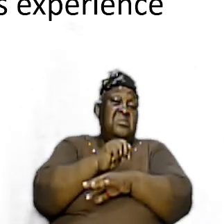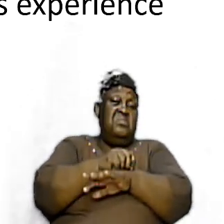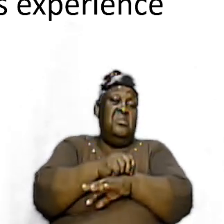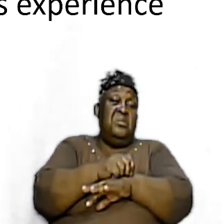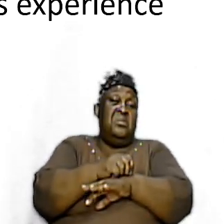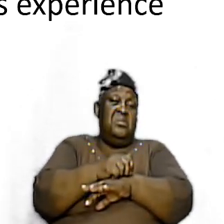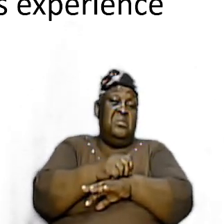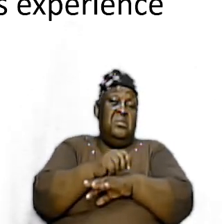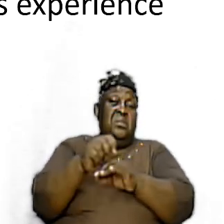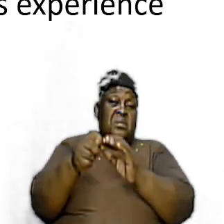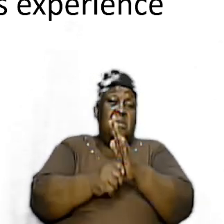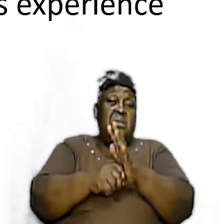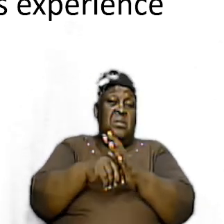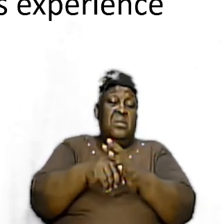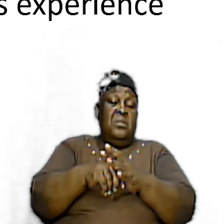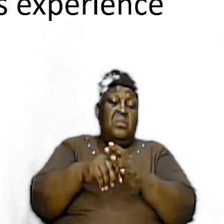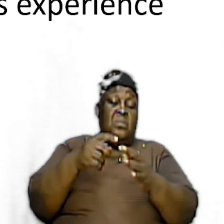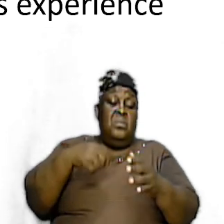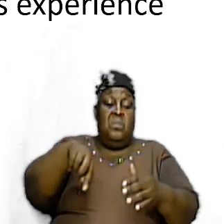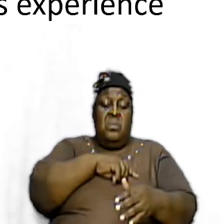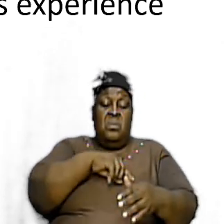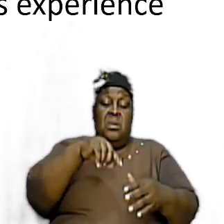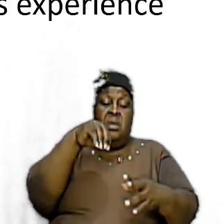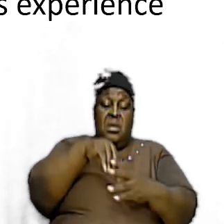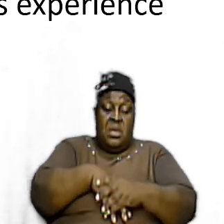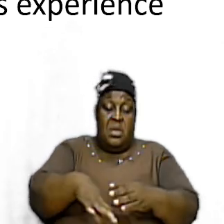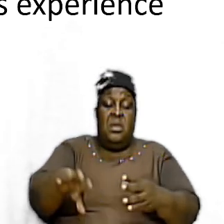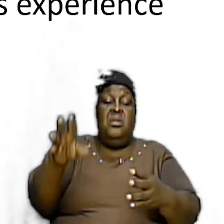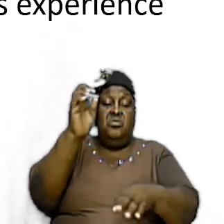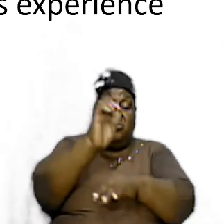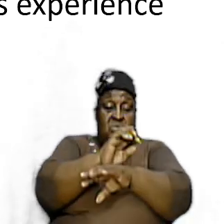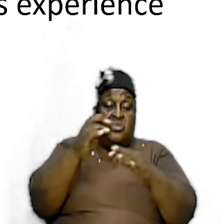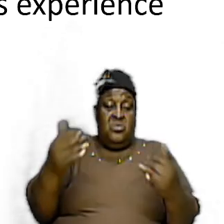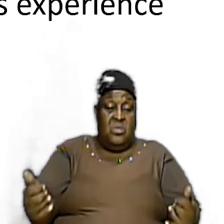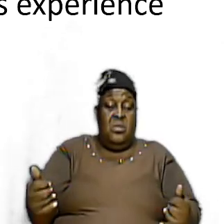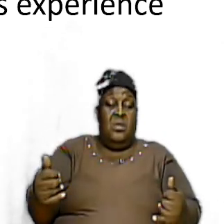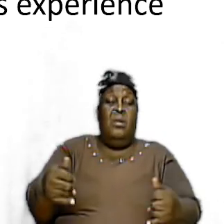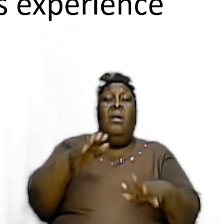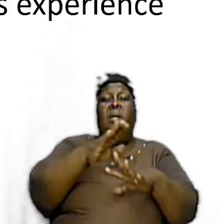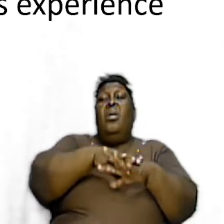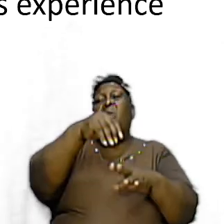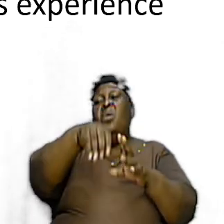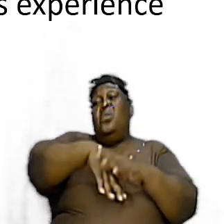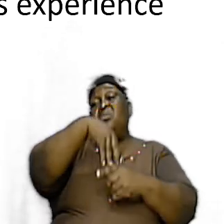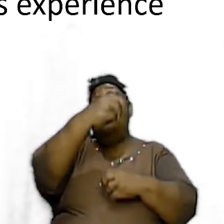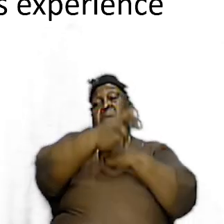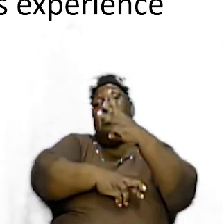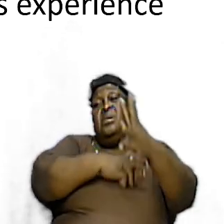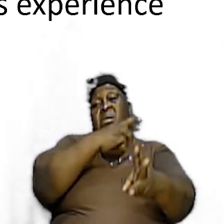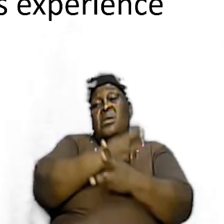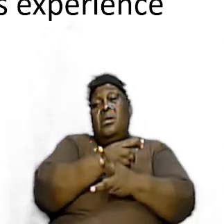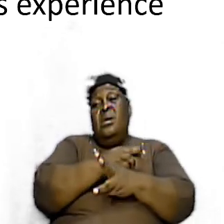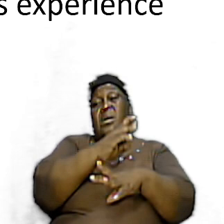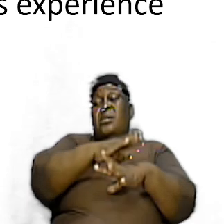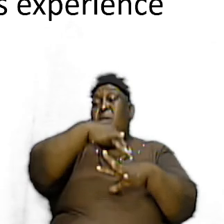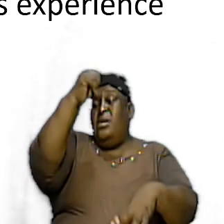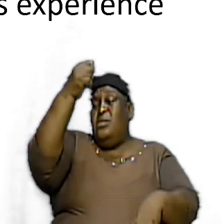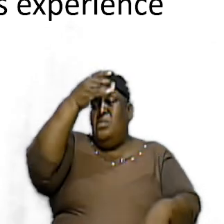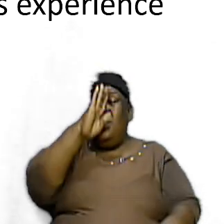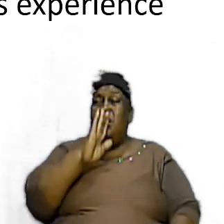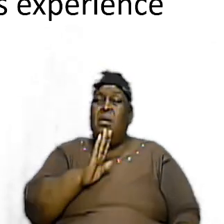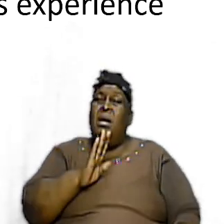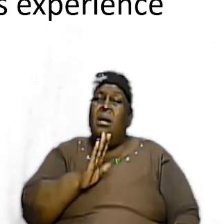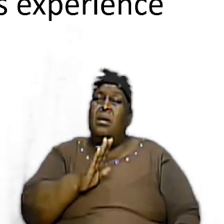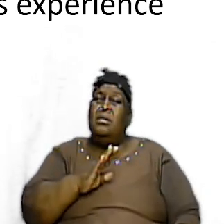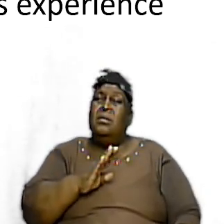that are in the church today we were called out of the world and called out by Almighty God we know also